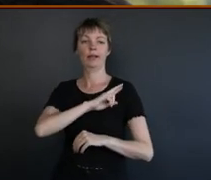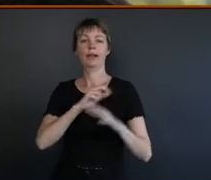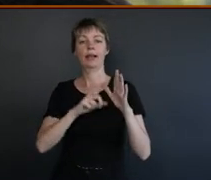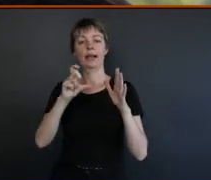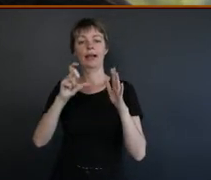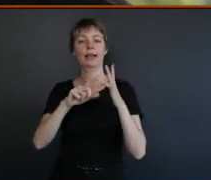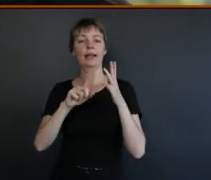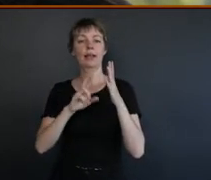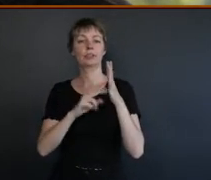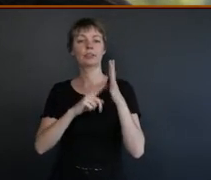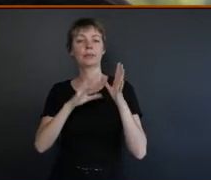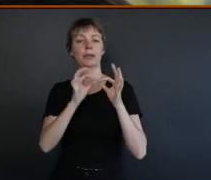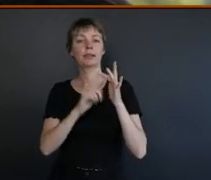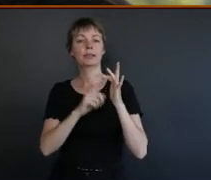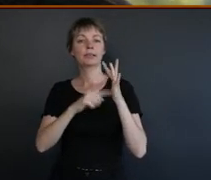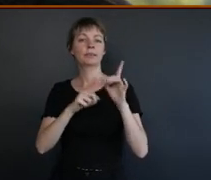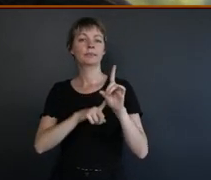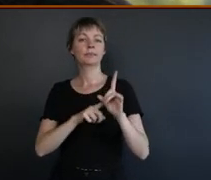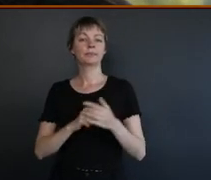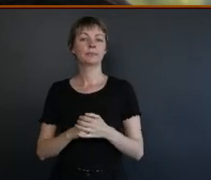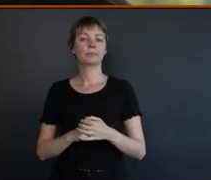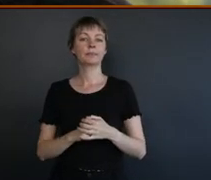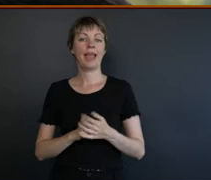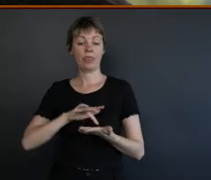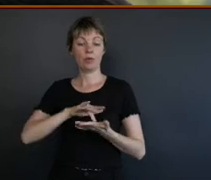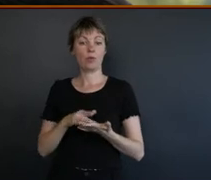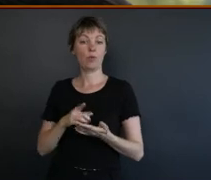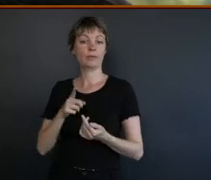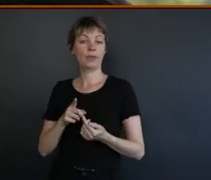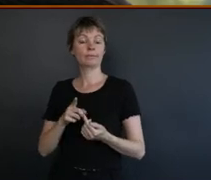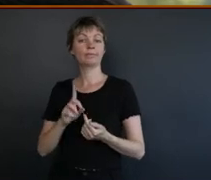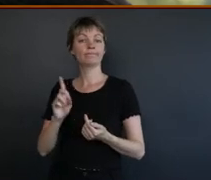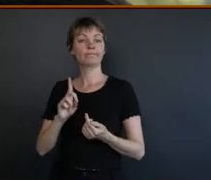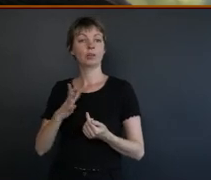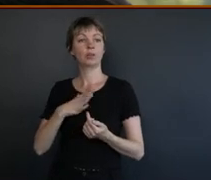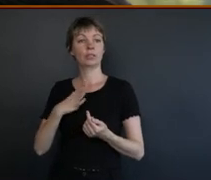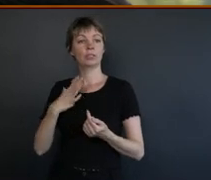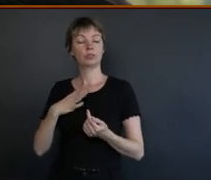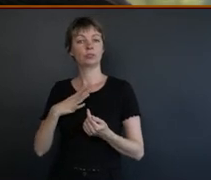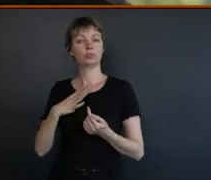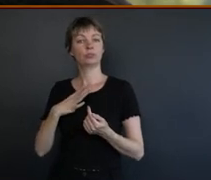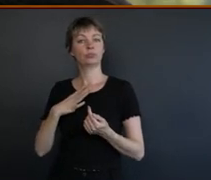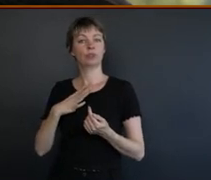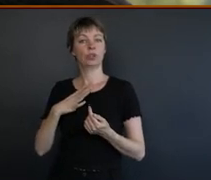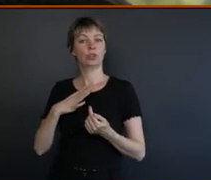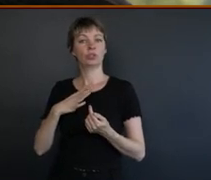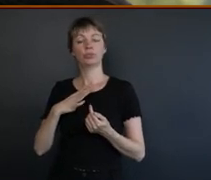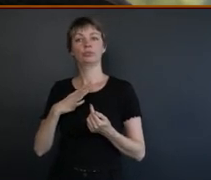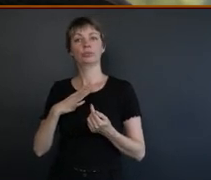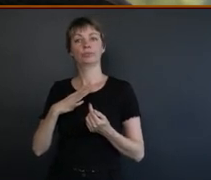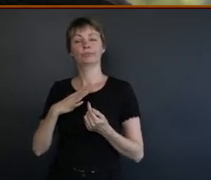And at the core of that is rectifying dispossession.